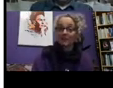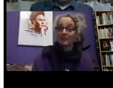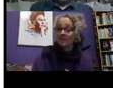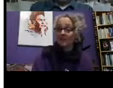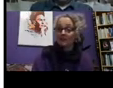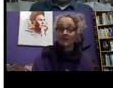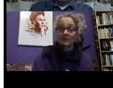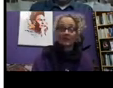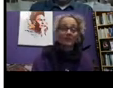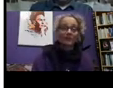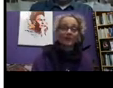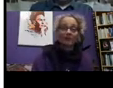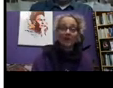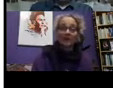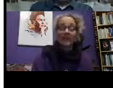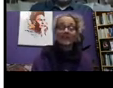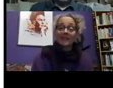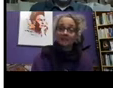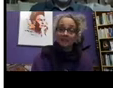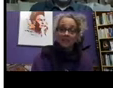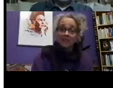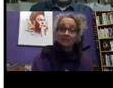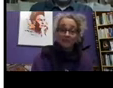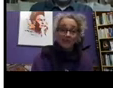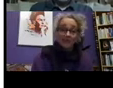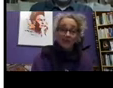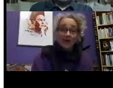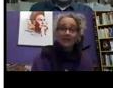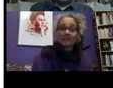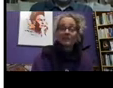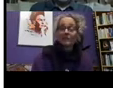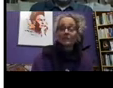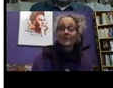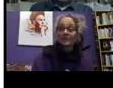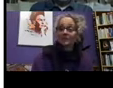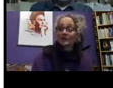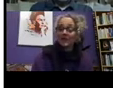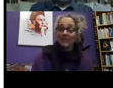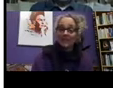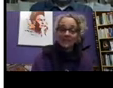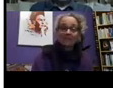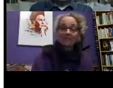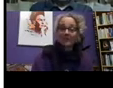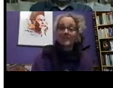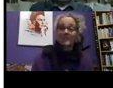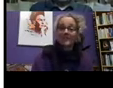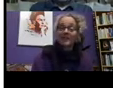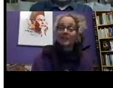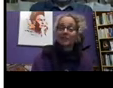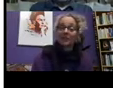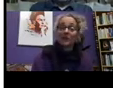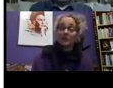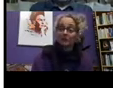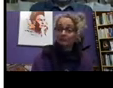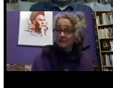They're too narrow for you to travel on. There is lots of cycle parking structure that doesn't work either for a non-standard